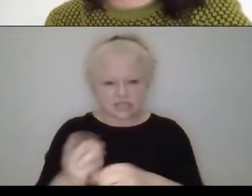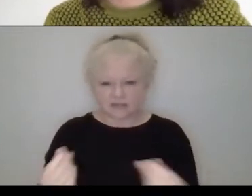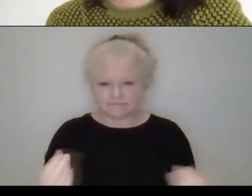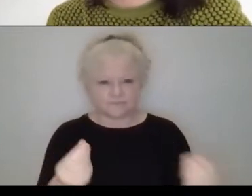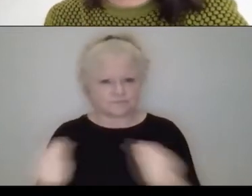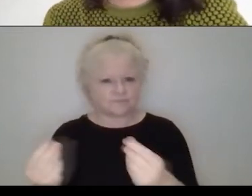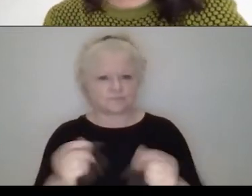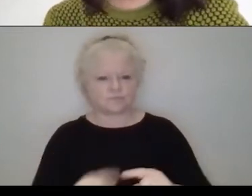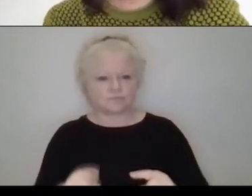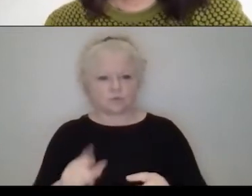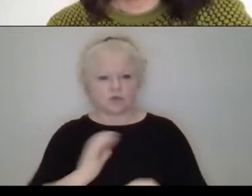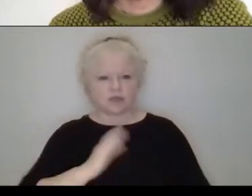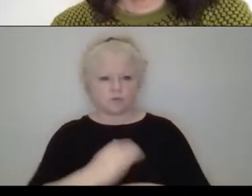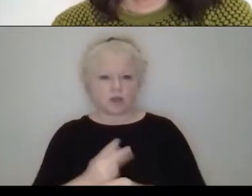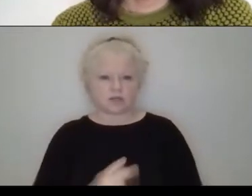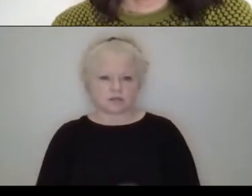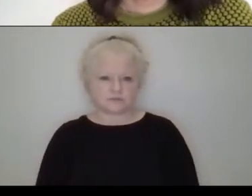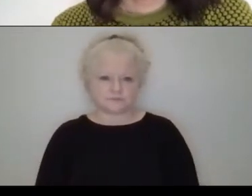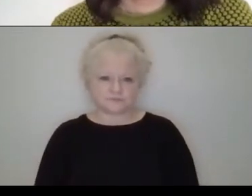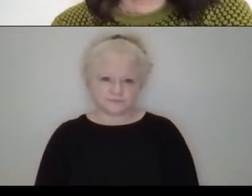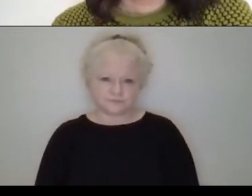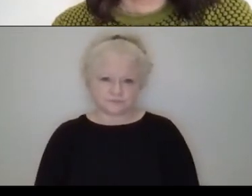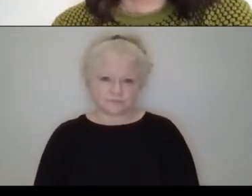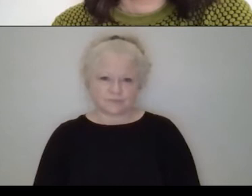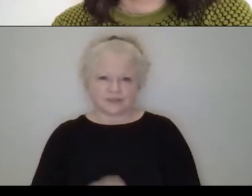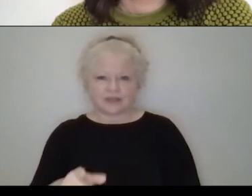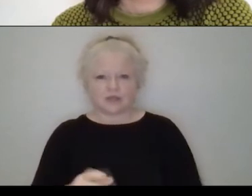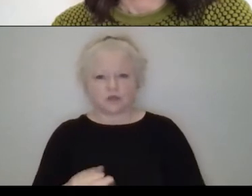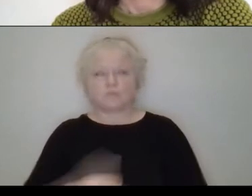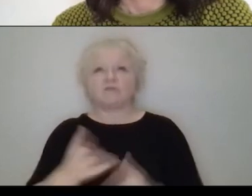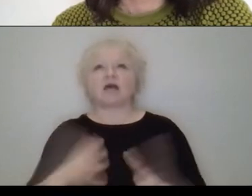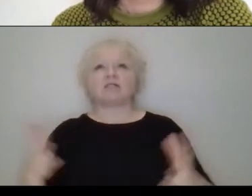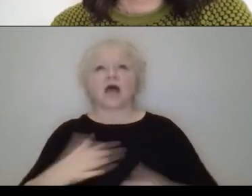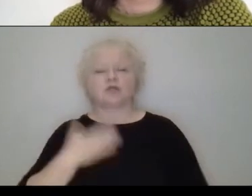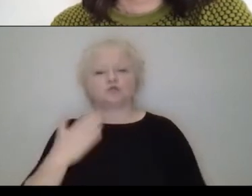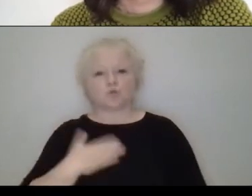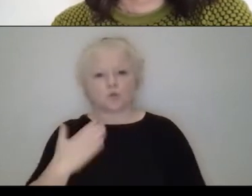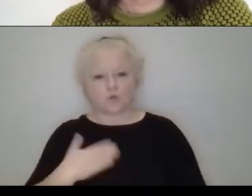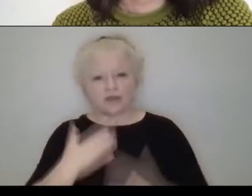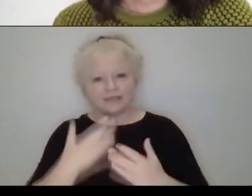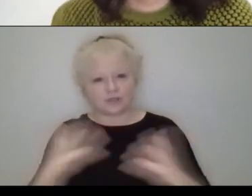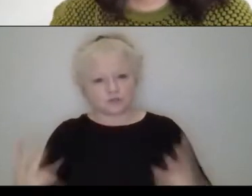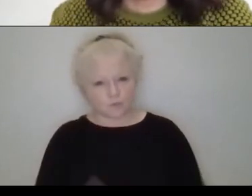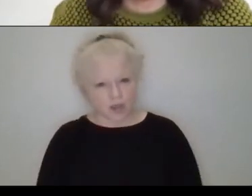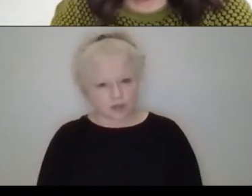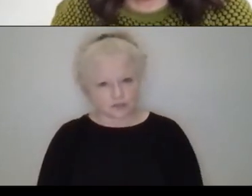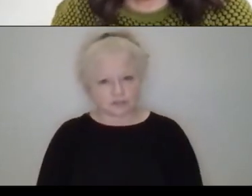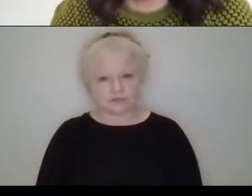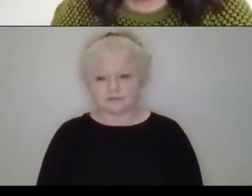with our products. Well, you certainly bring a lot of joy to us. And I also want to thank you so much for